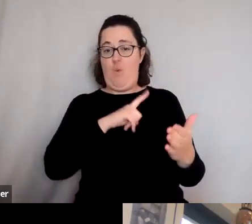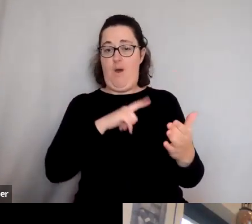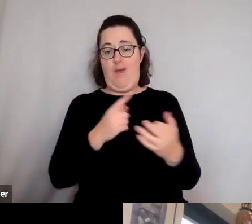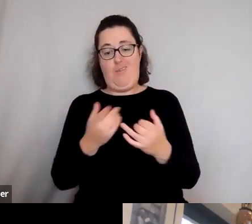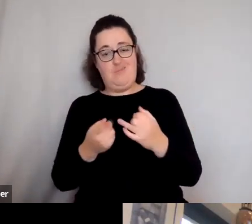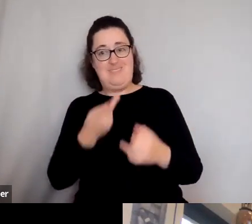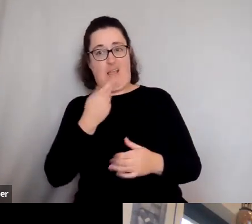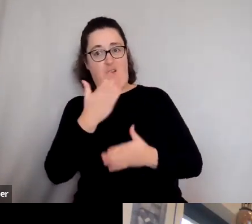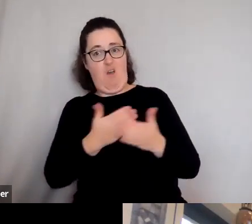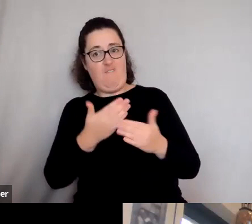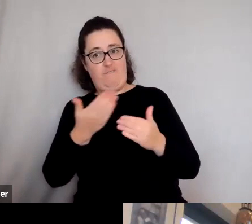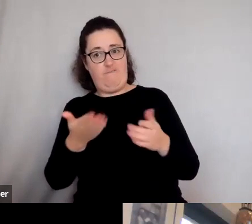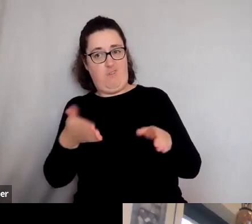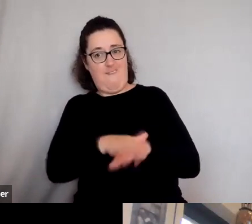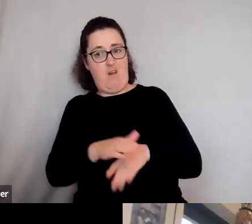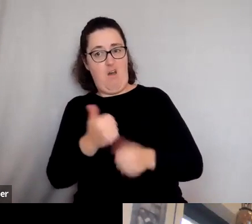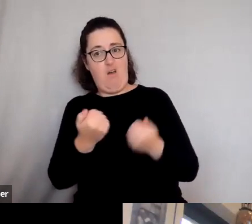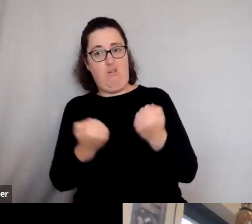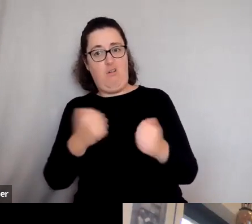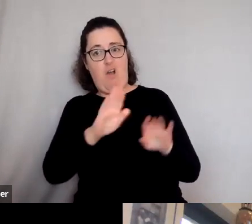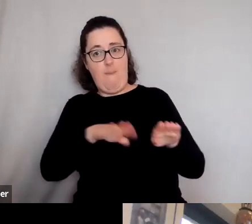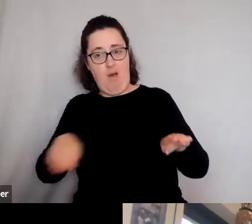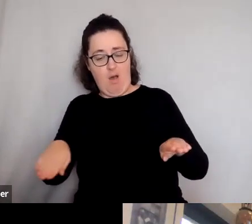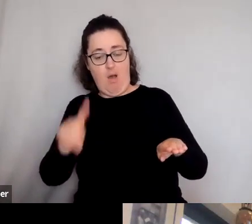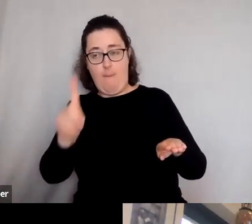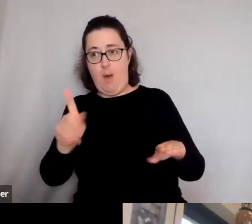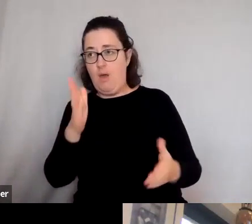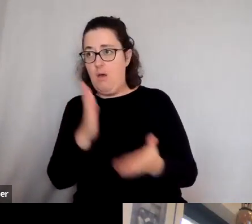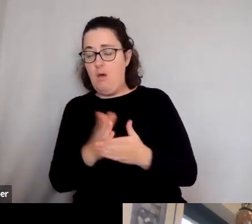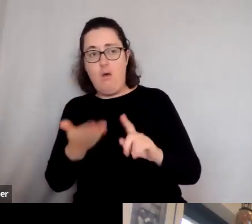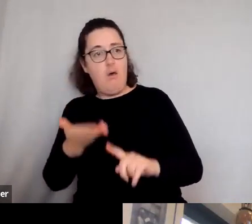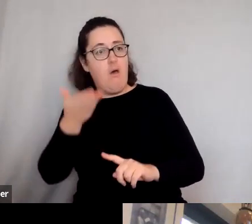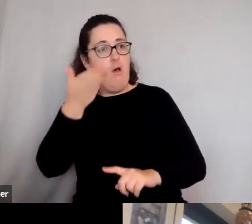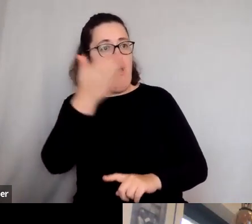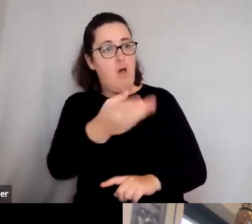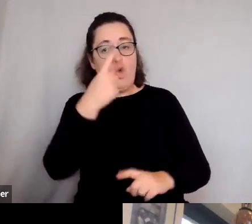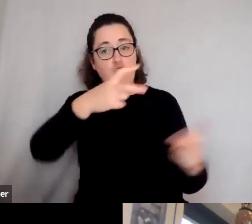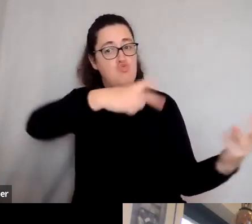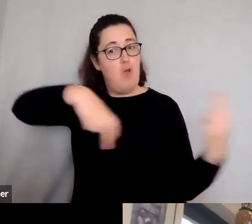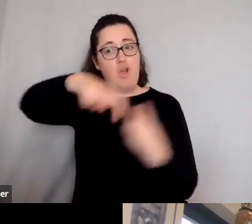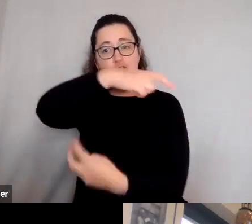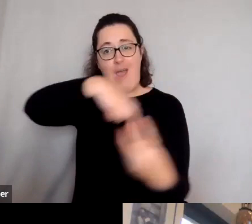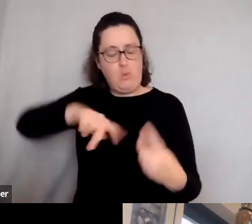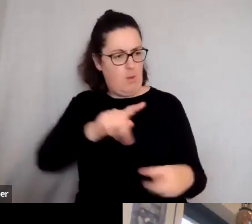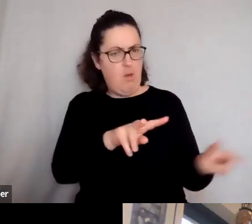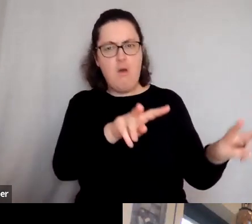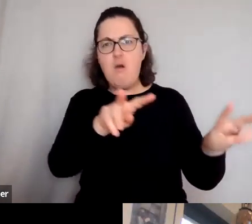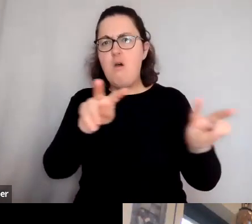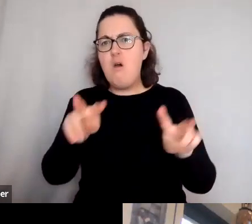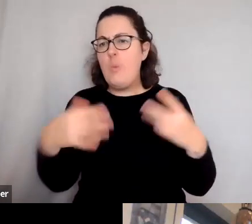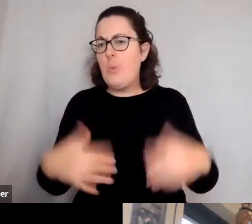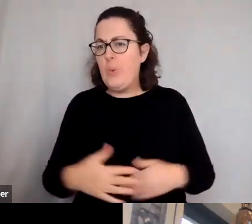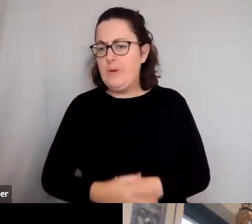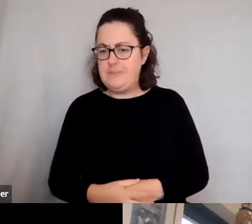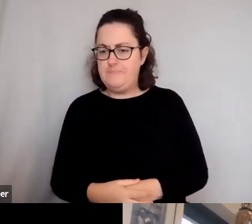remember kind of being so excited by this thing that you could go and run around. Again, there's that certain thing that you point about